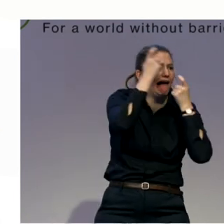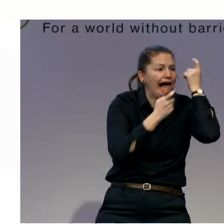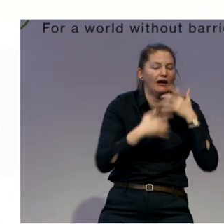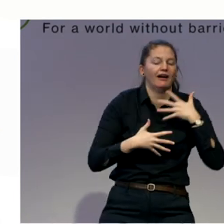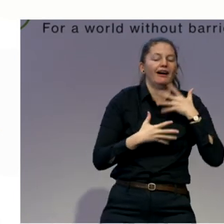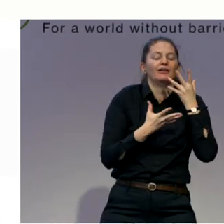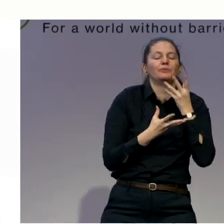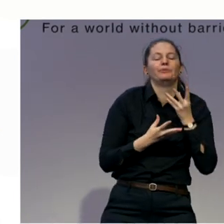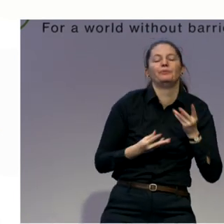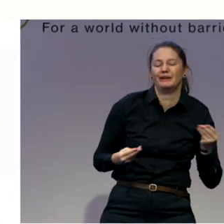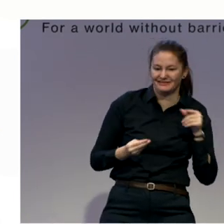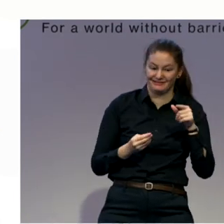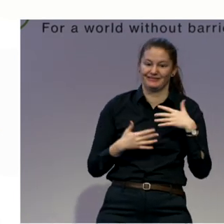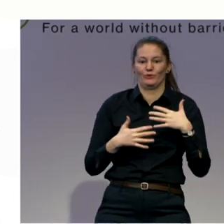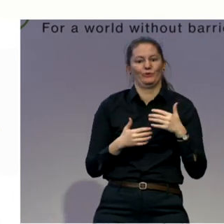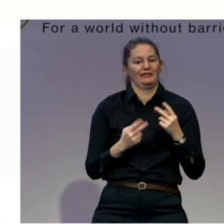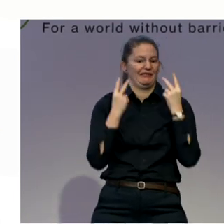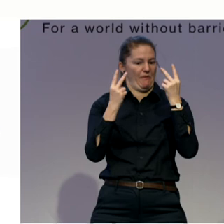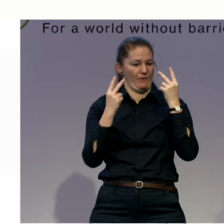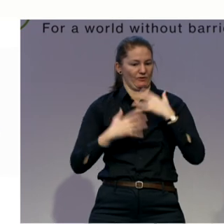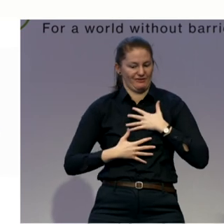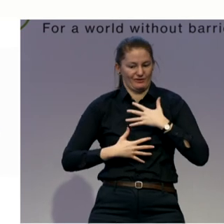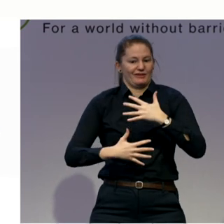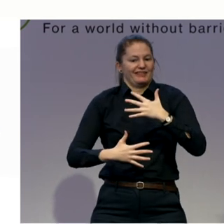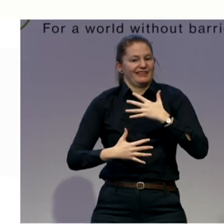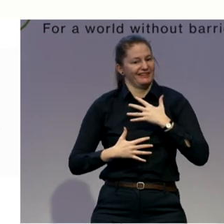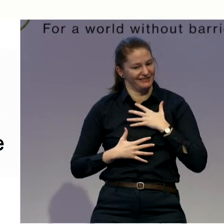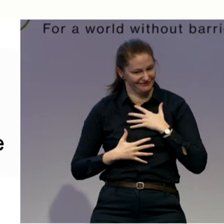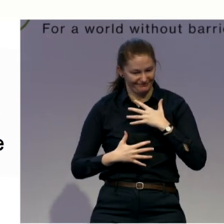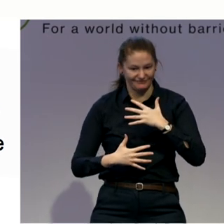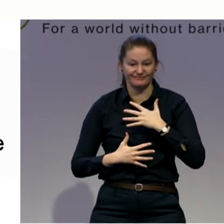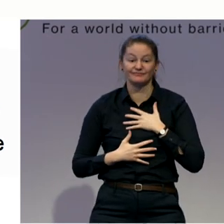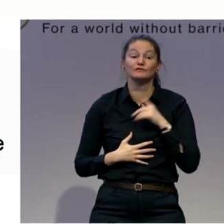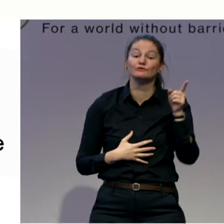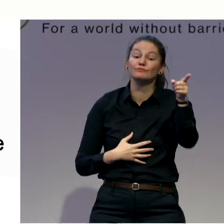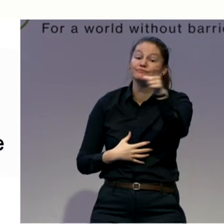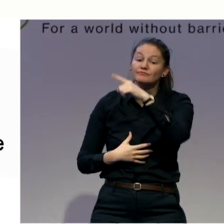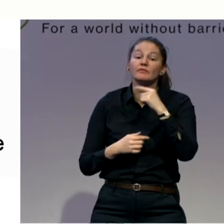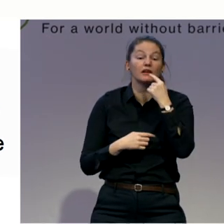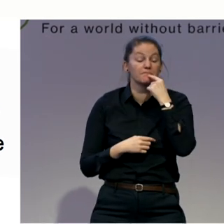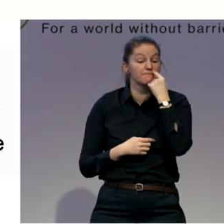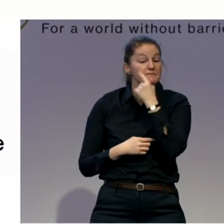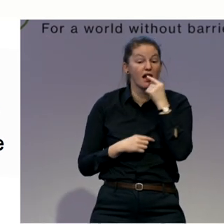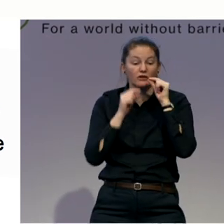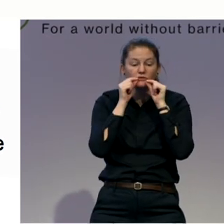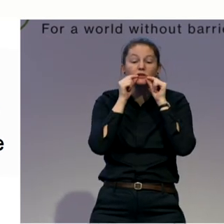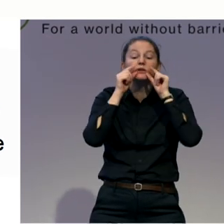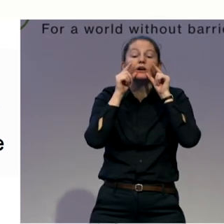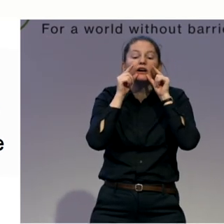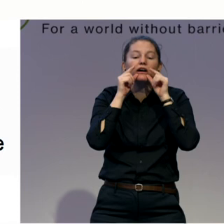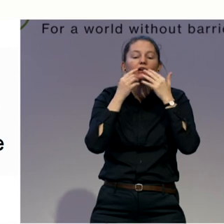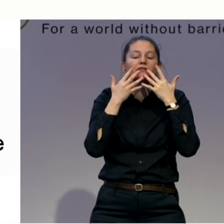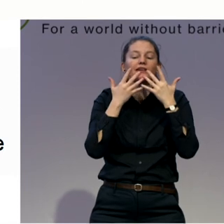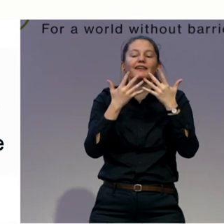with breathing. Open your throat just a little bit so it provides more of the airflow.